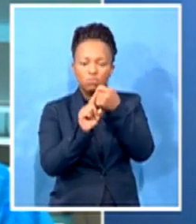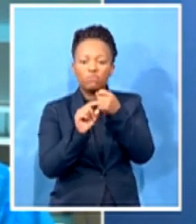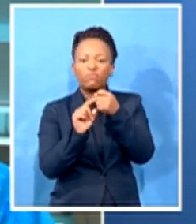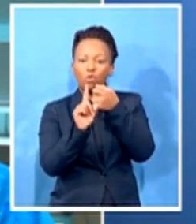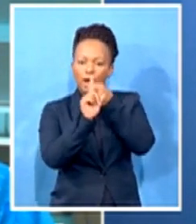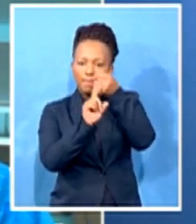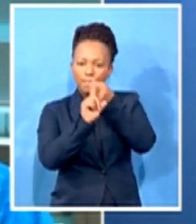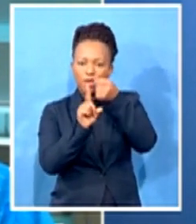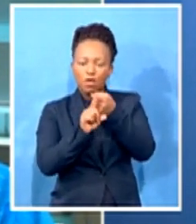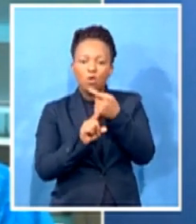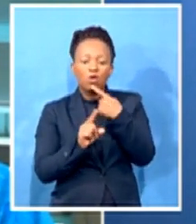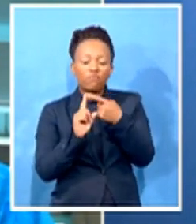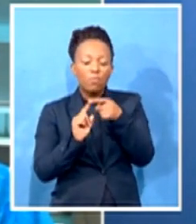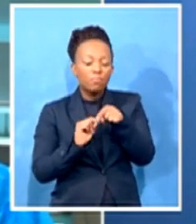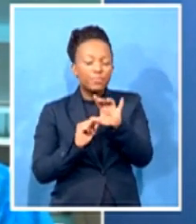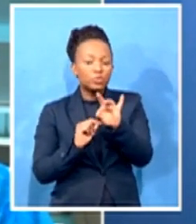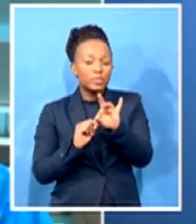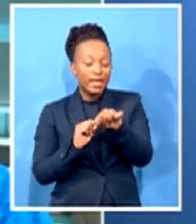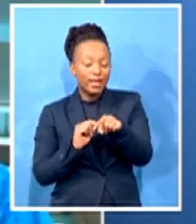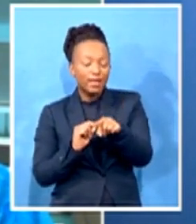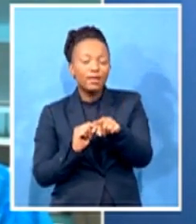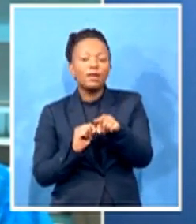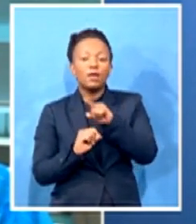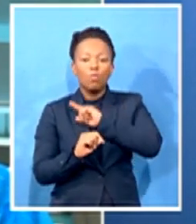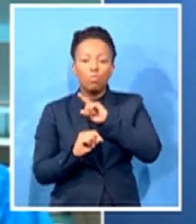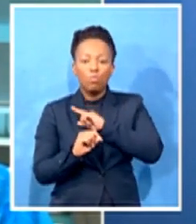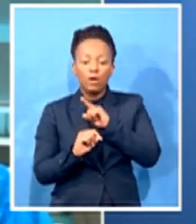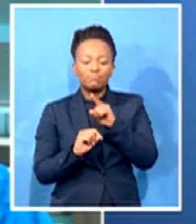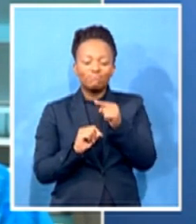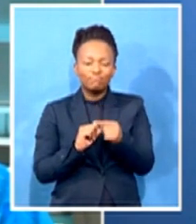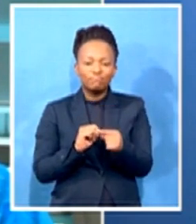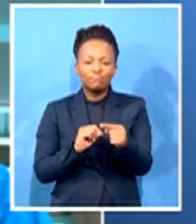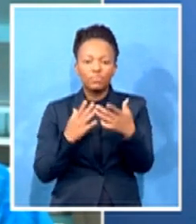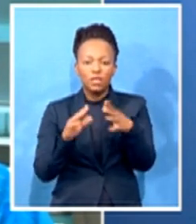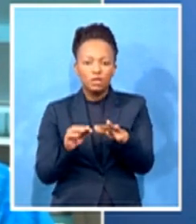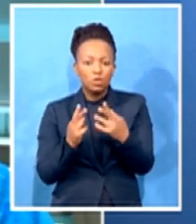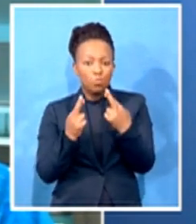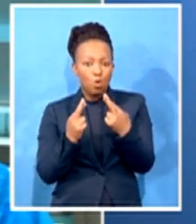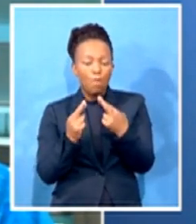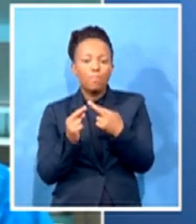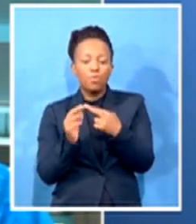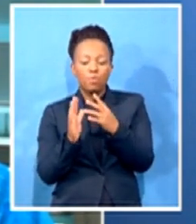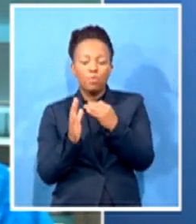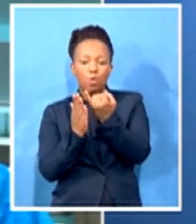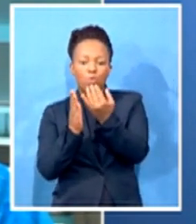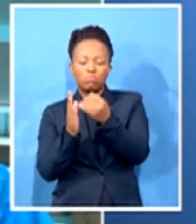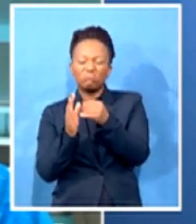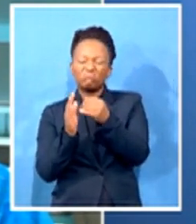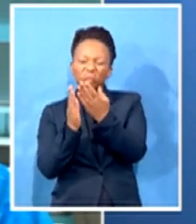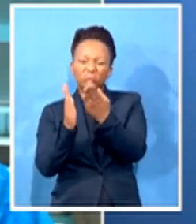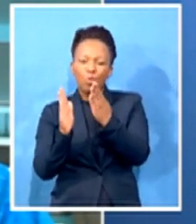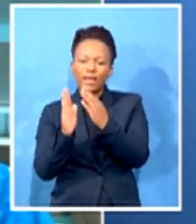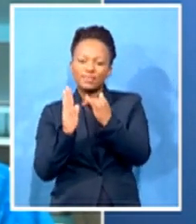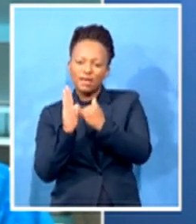Tuesday, away. And if he's going to be quarantined, that that may mean the end of a second debate for sure.